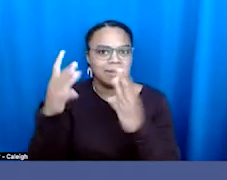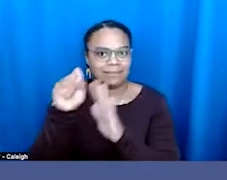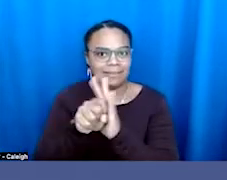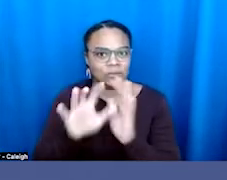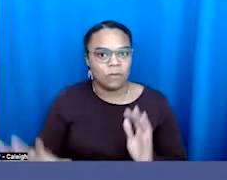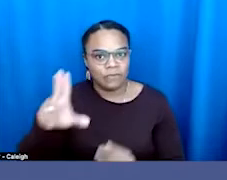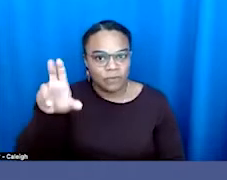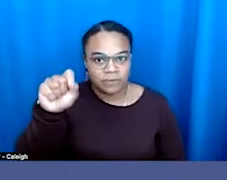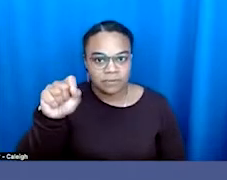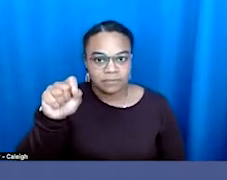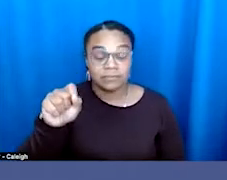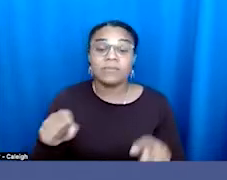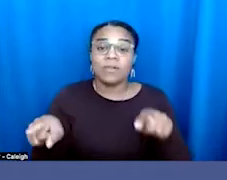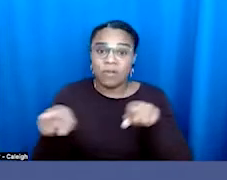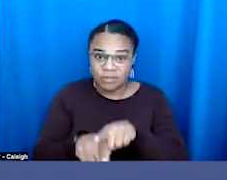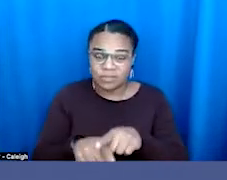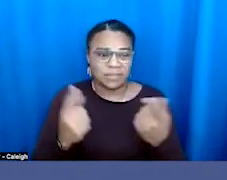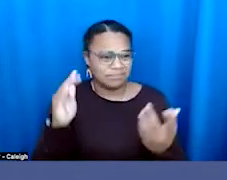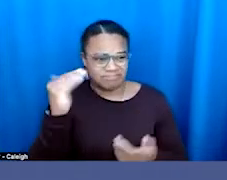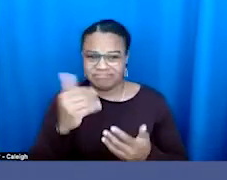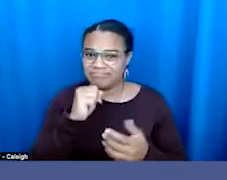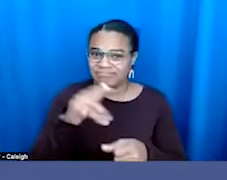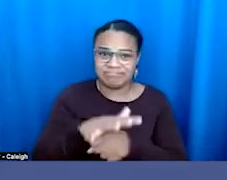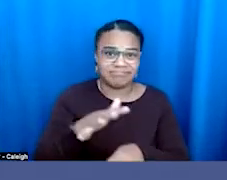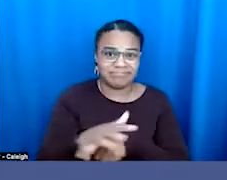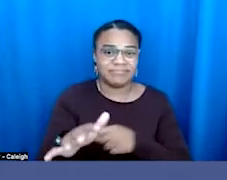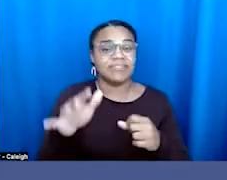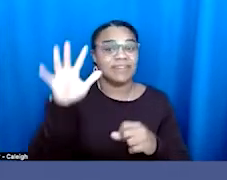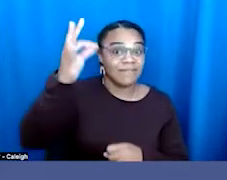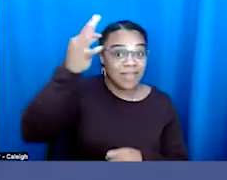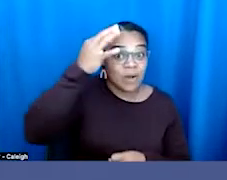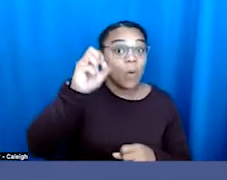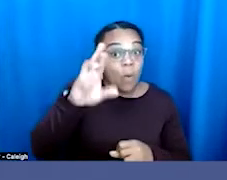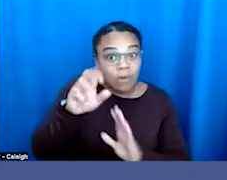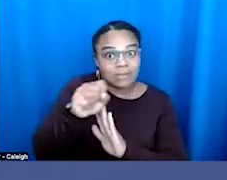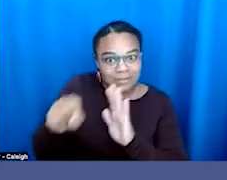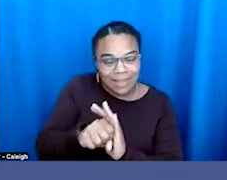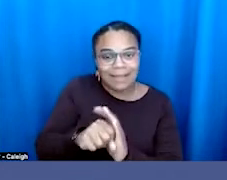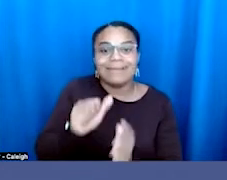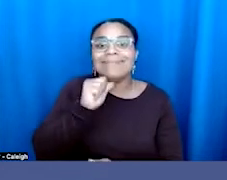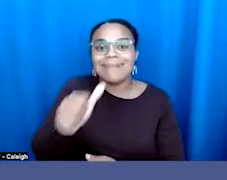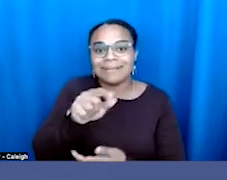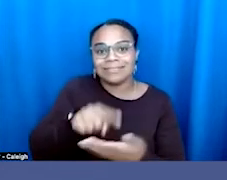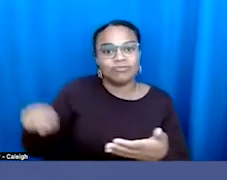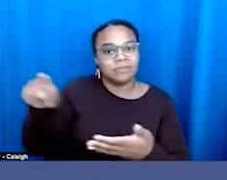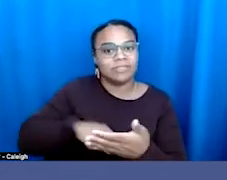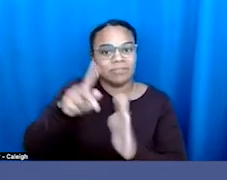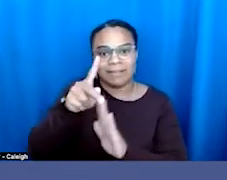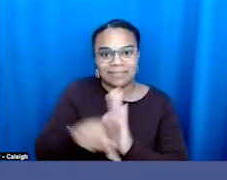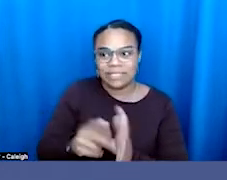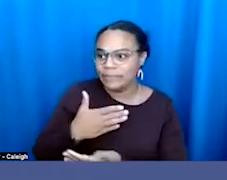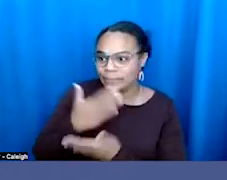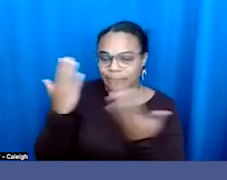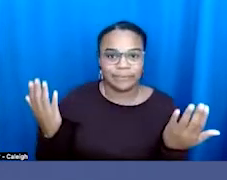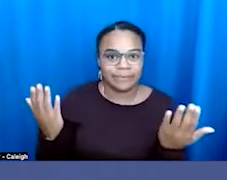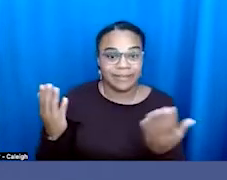also a lack of federal and, in many cases, state non-discrimination policies. And this these are just a few of the things that we that we